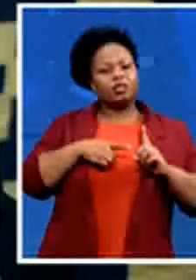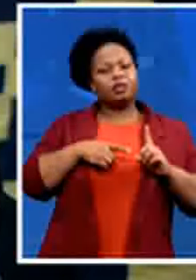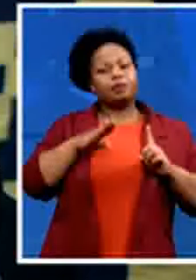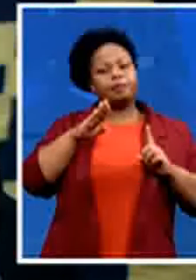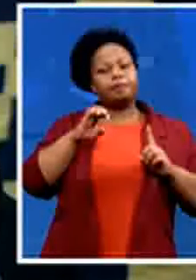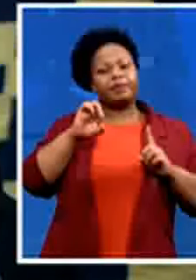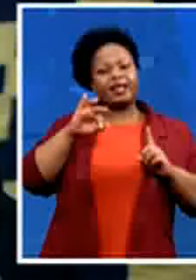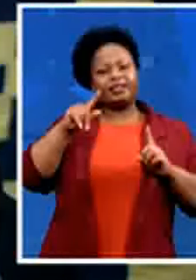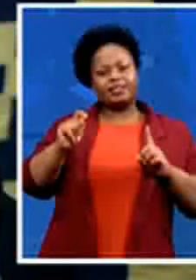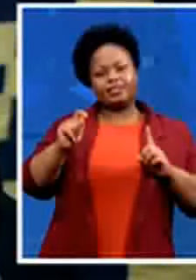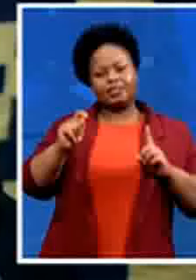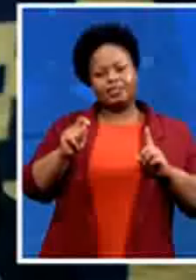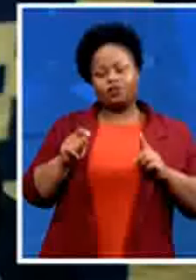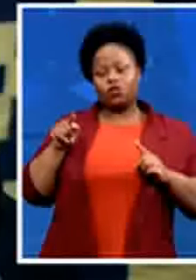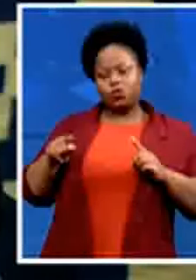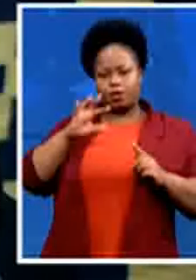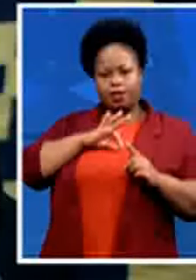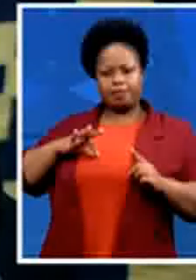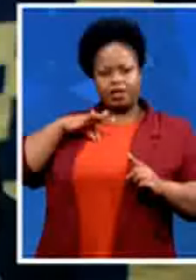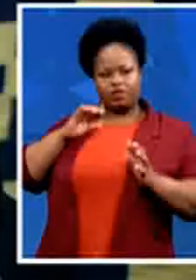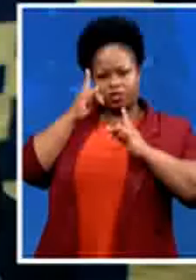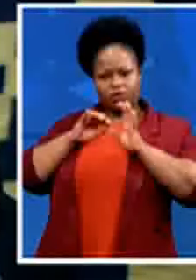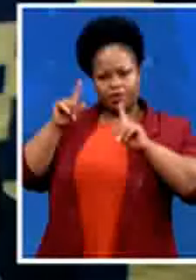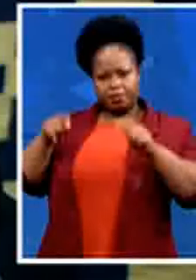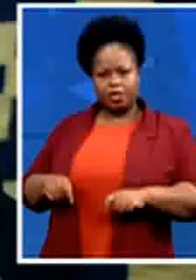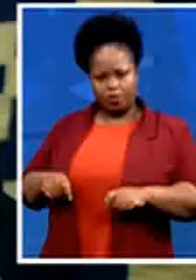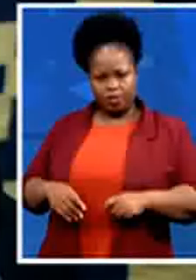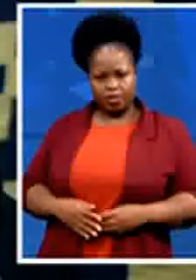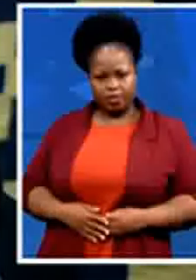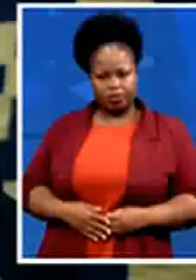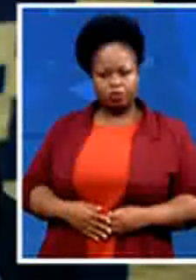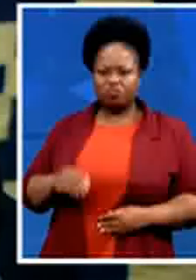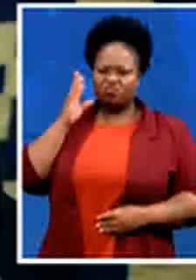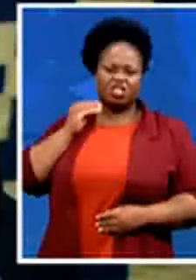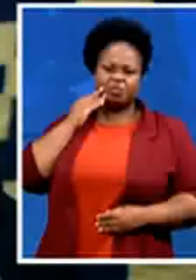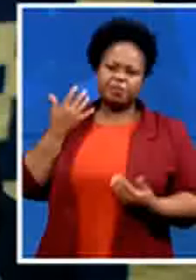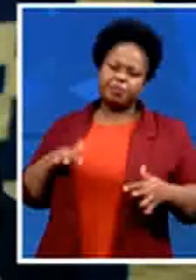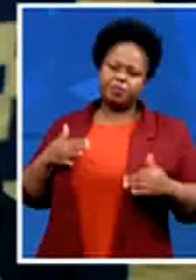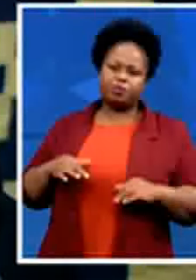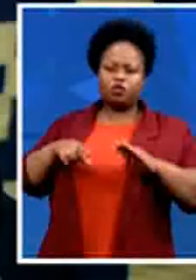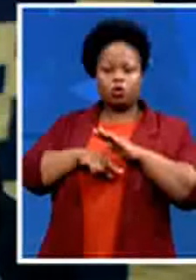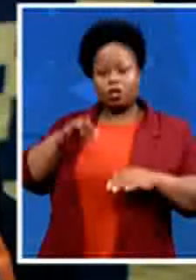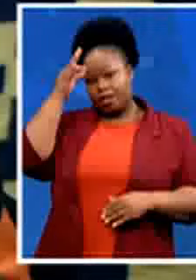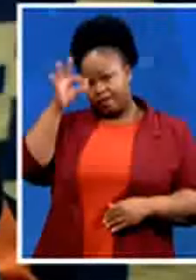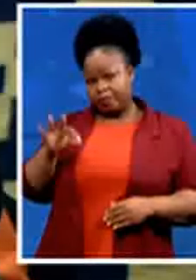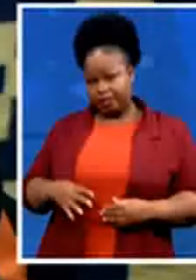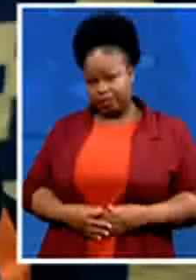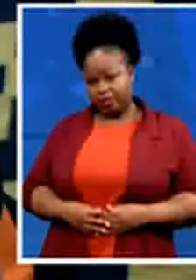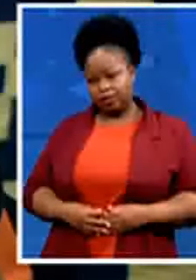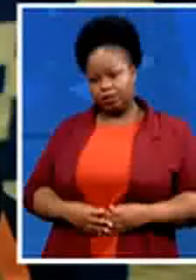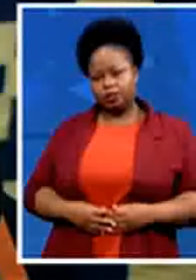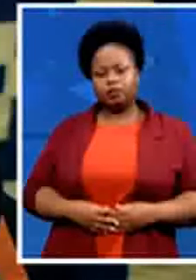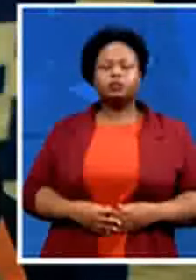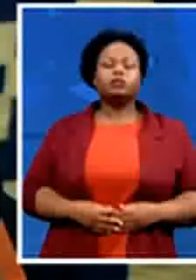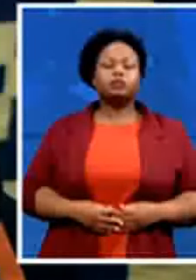uh brett is very experienced in local government um he served with me for eight years but